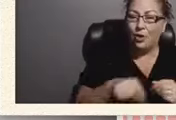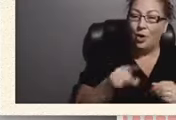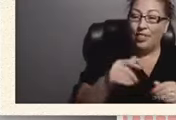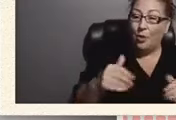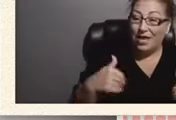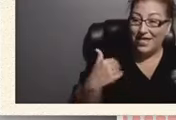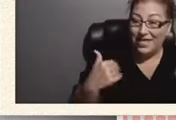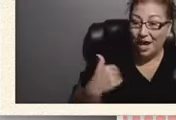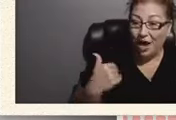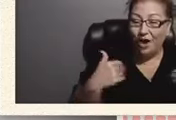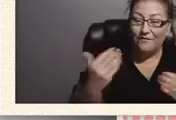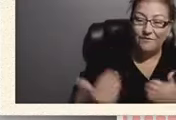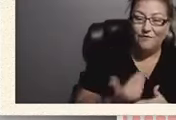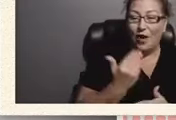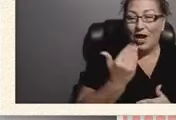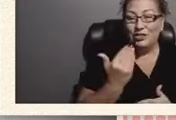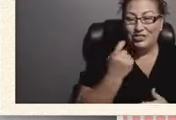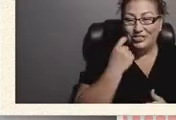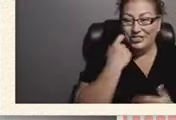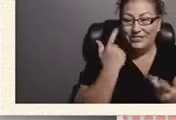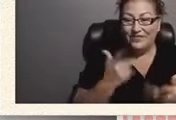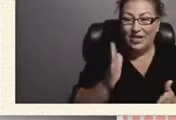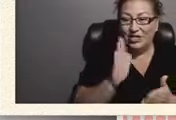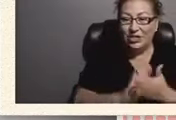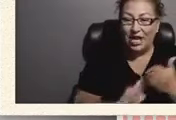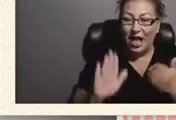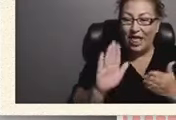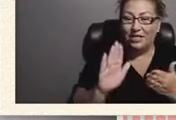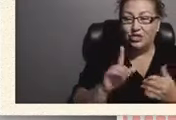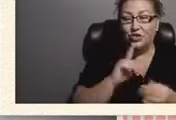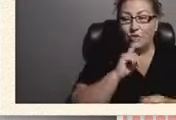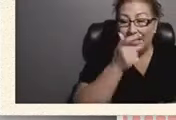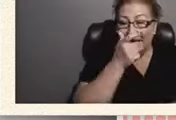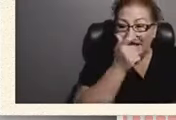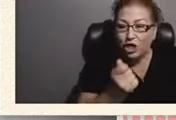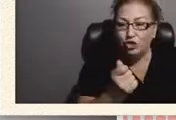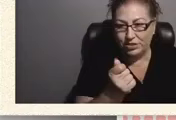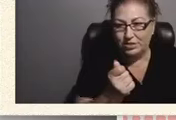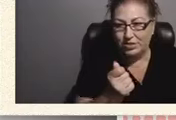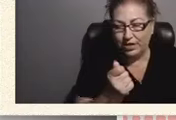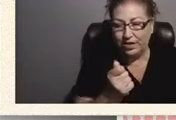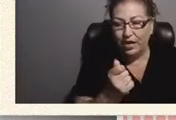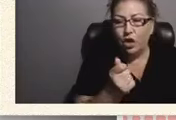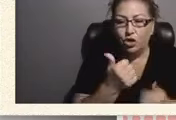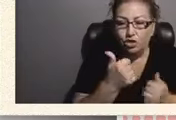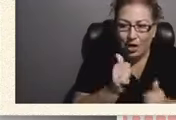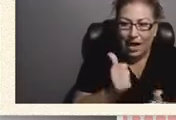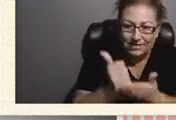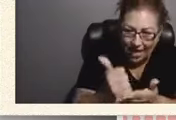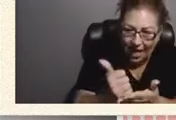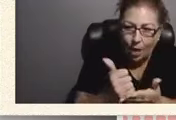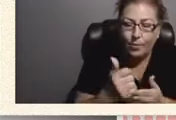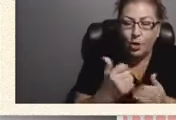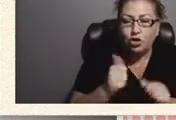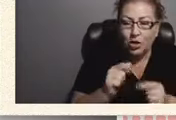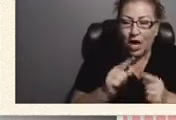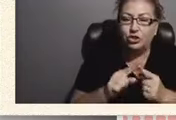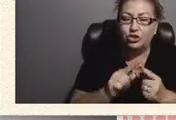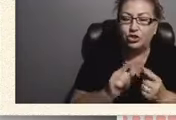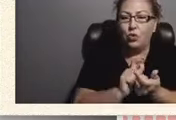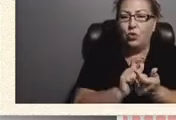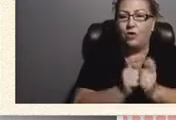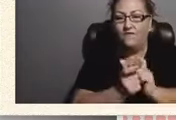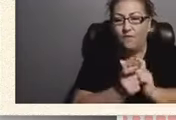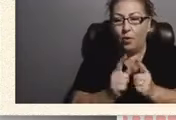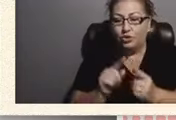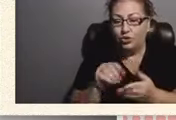out of college very interested in trying to help trying to conform to the student not just